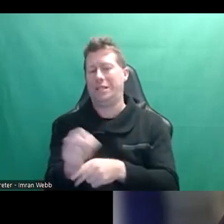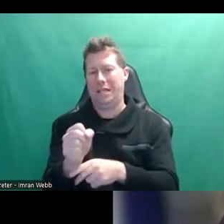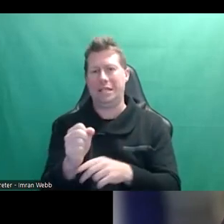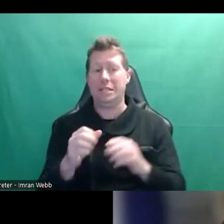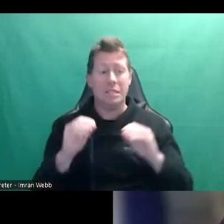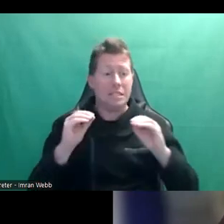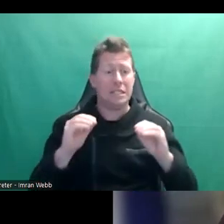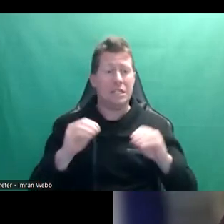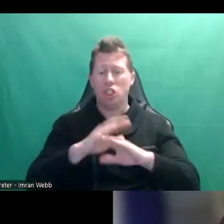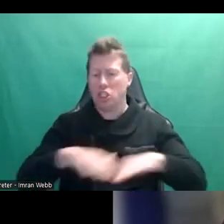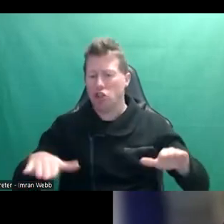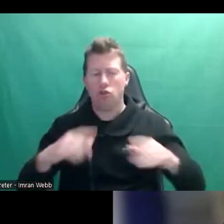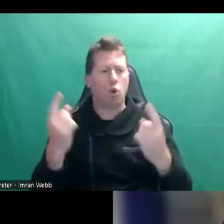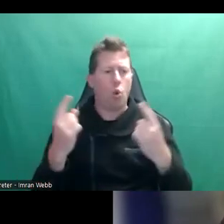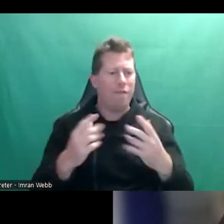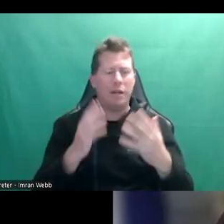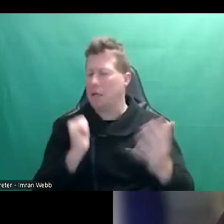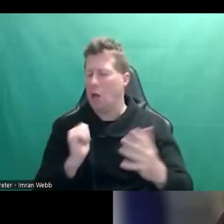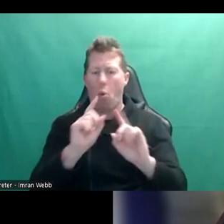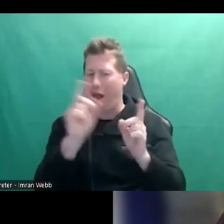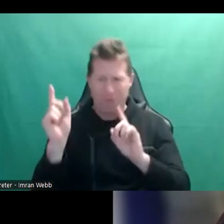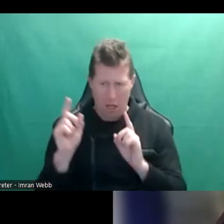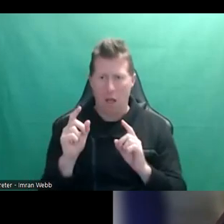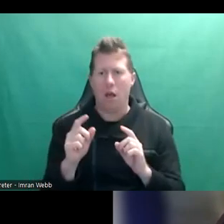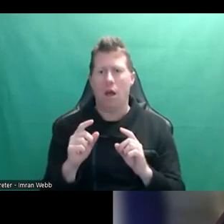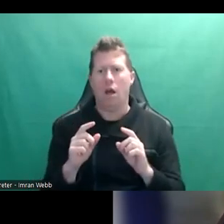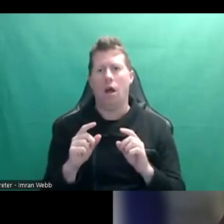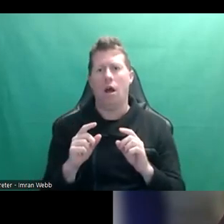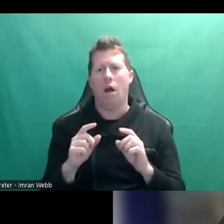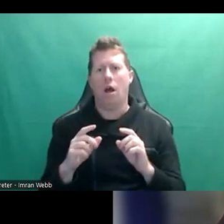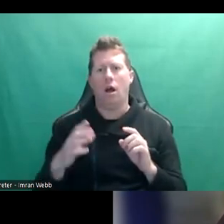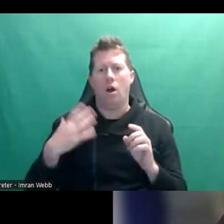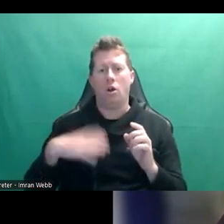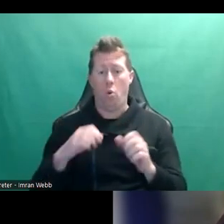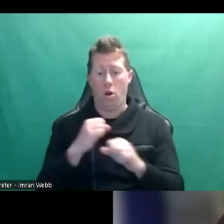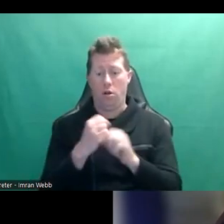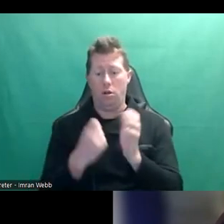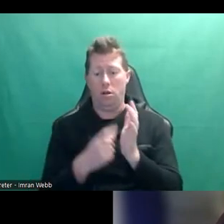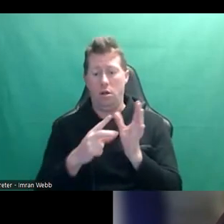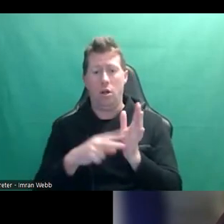kids or to your friends, do you want gravy on your chips?